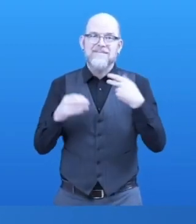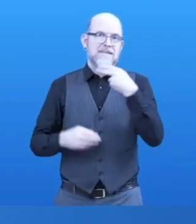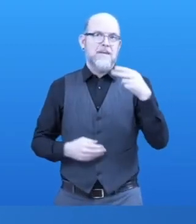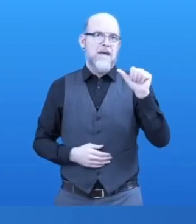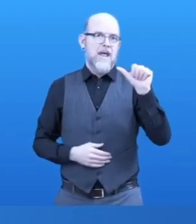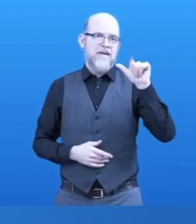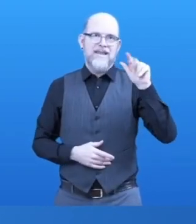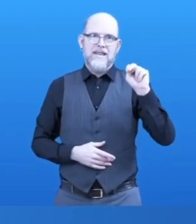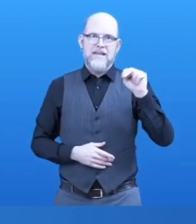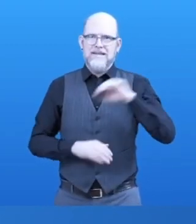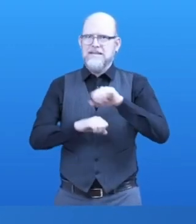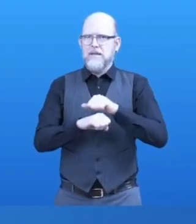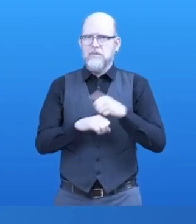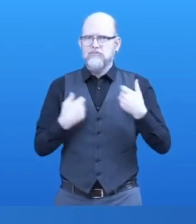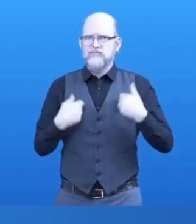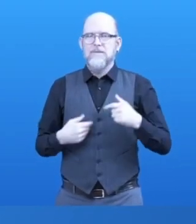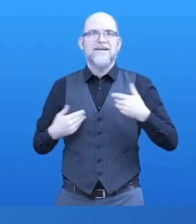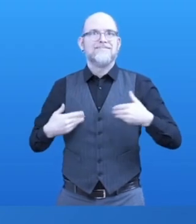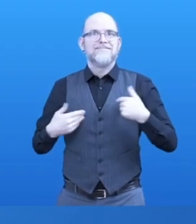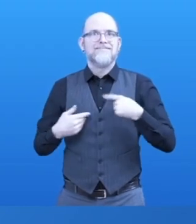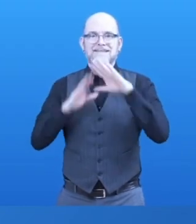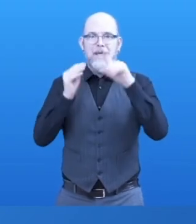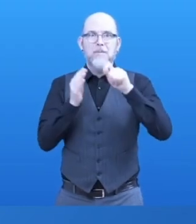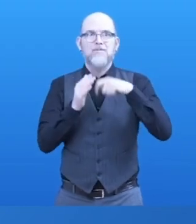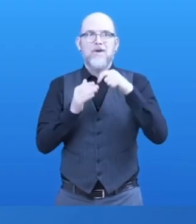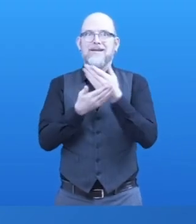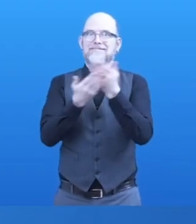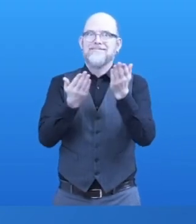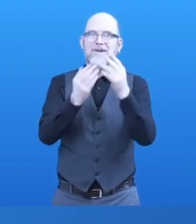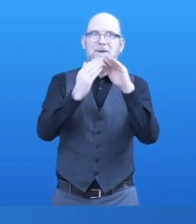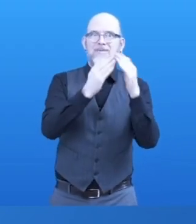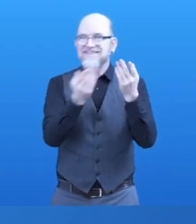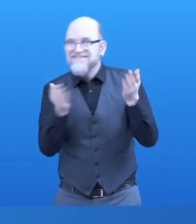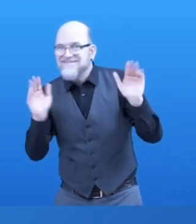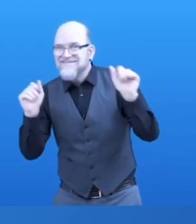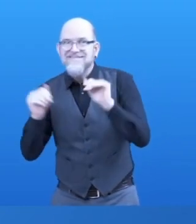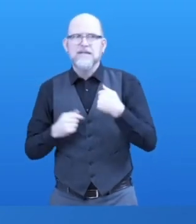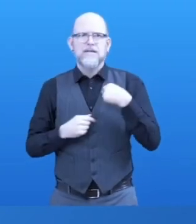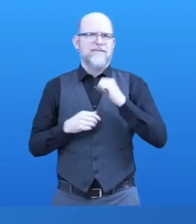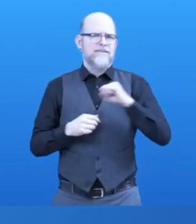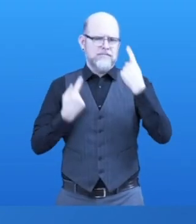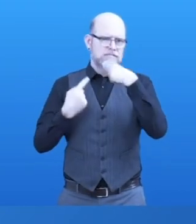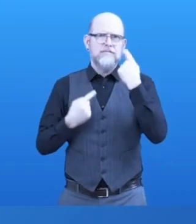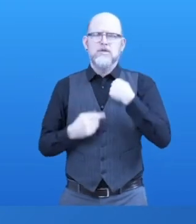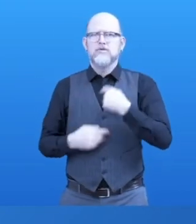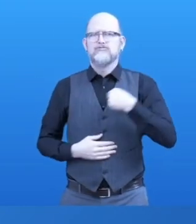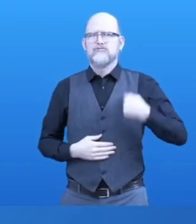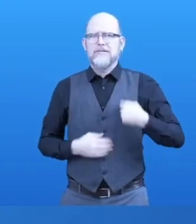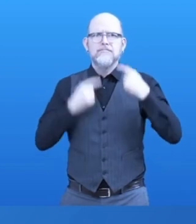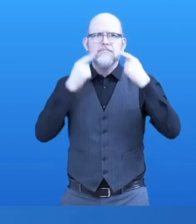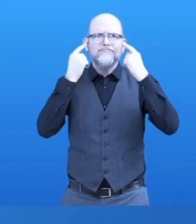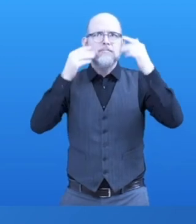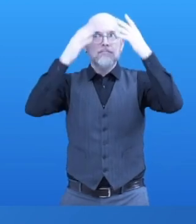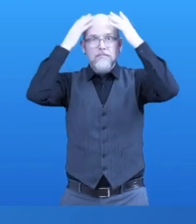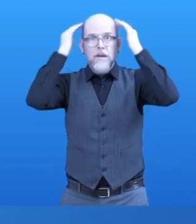description about myself. I am a Chinese male with short black hair, wearing spectacles, and a dark grey collared shirt. My backdrop reads,